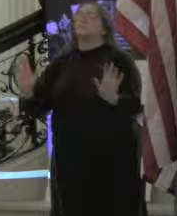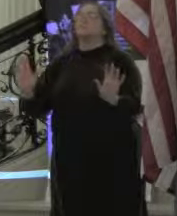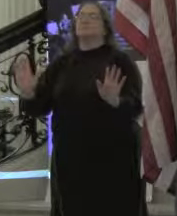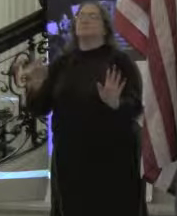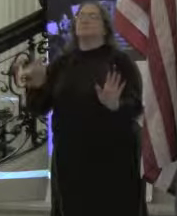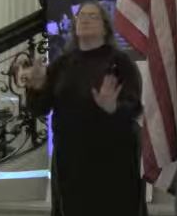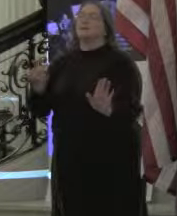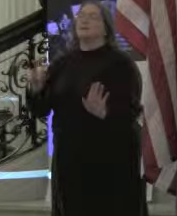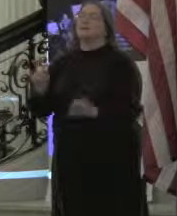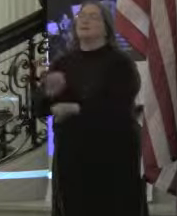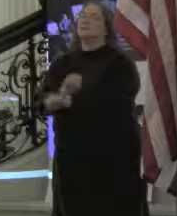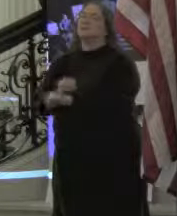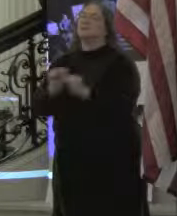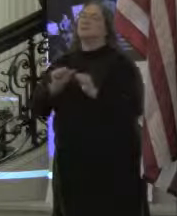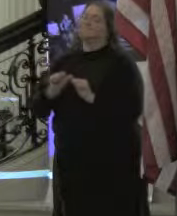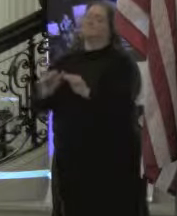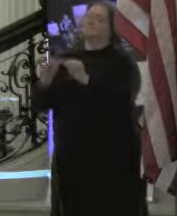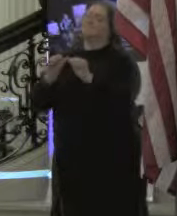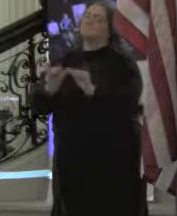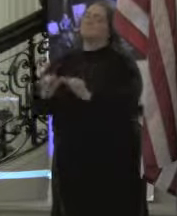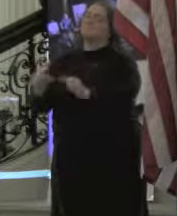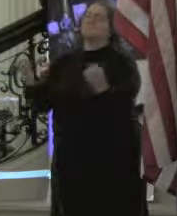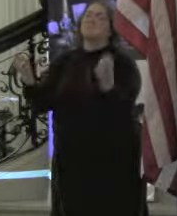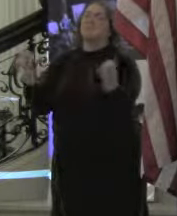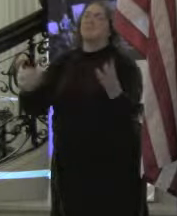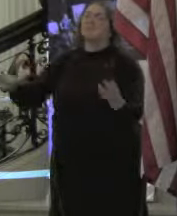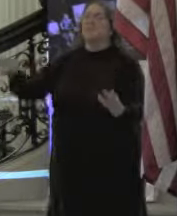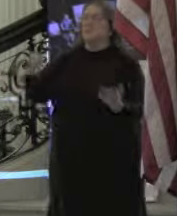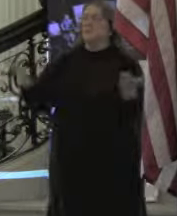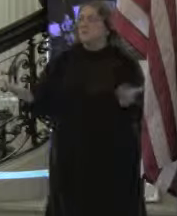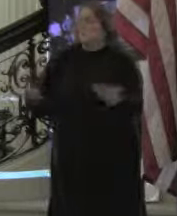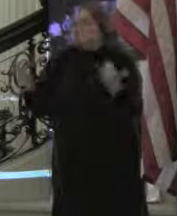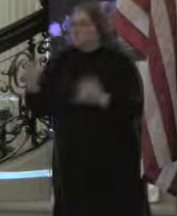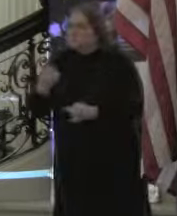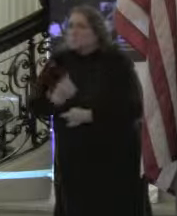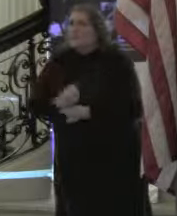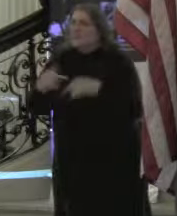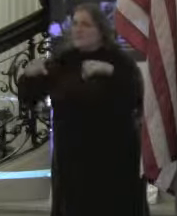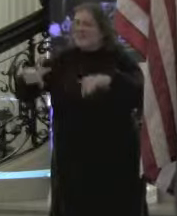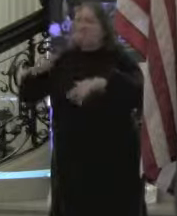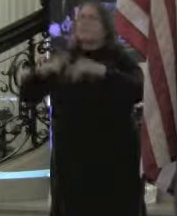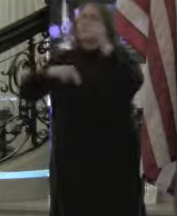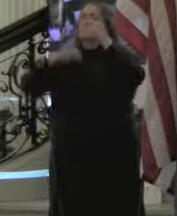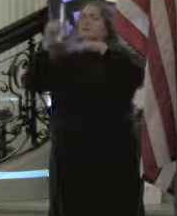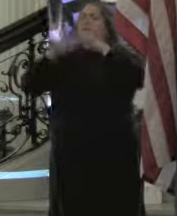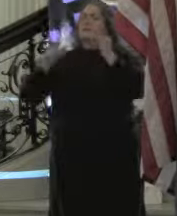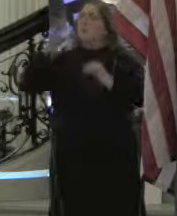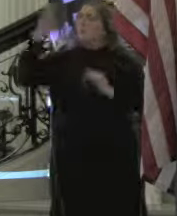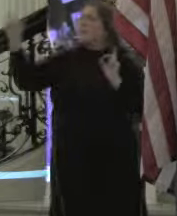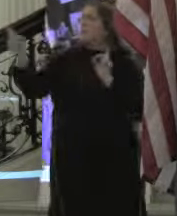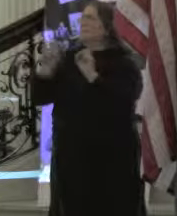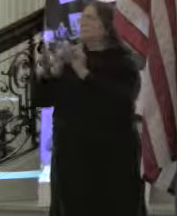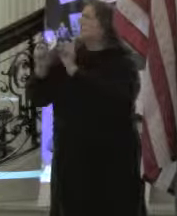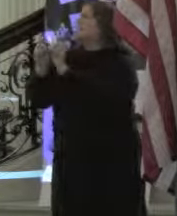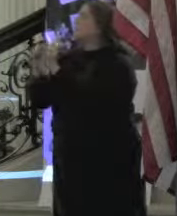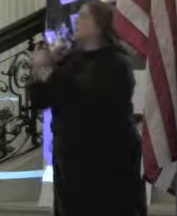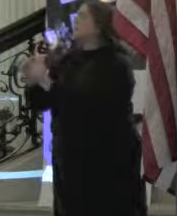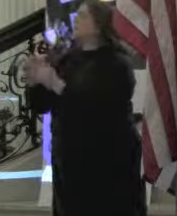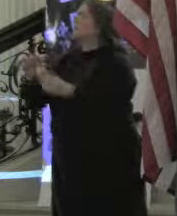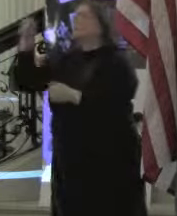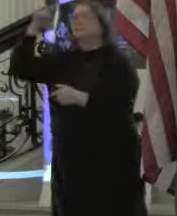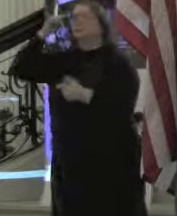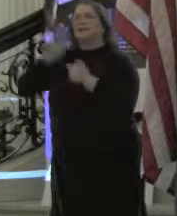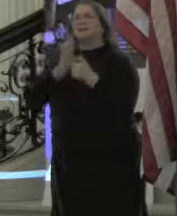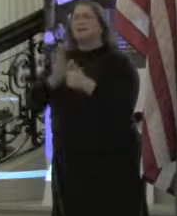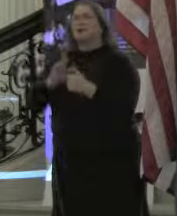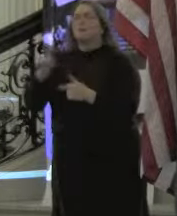Many of you are here in the building today. Many of you will meet with your representatives and your senators, and you absolutely must do that. They must